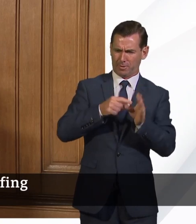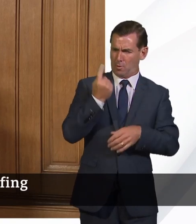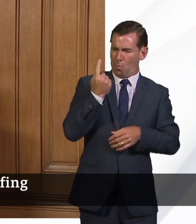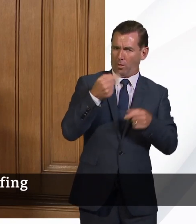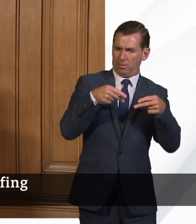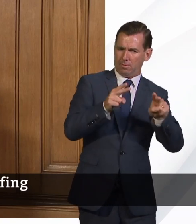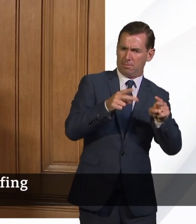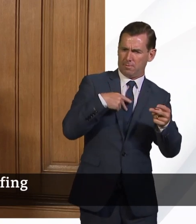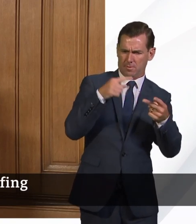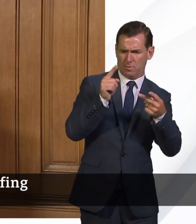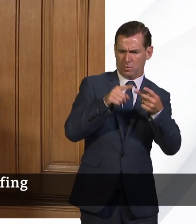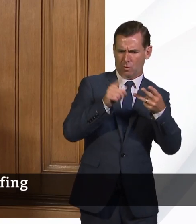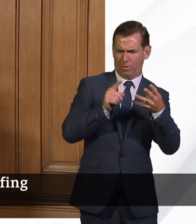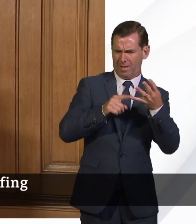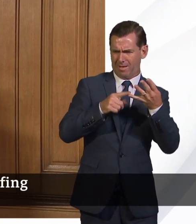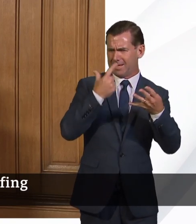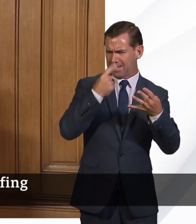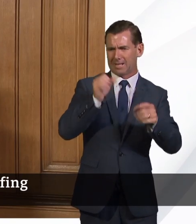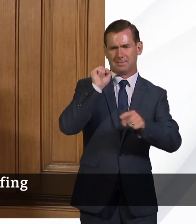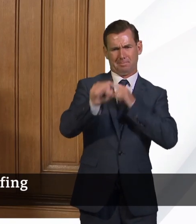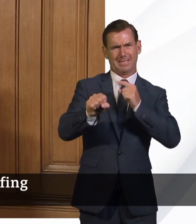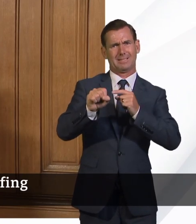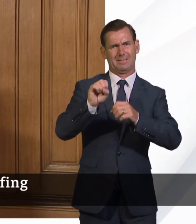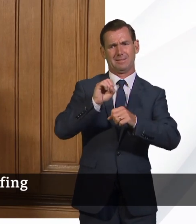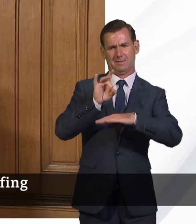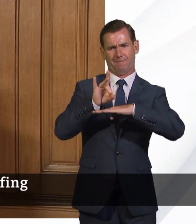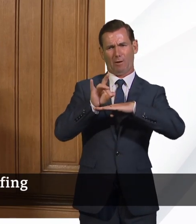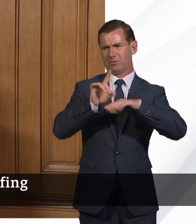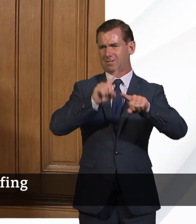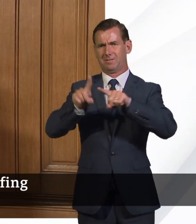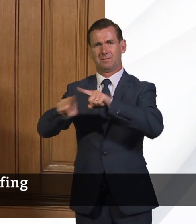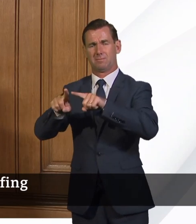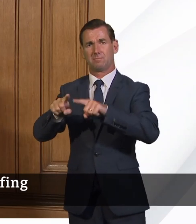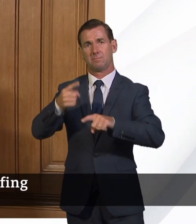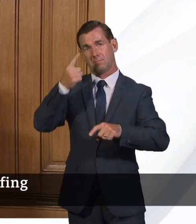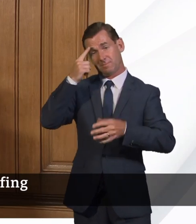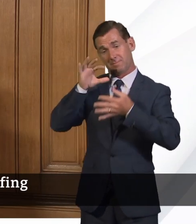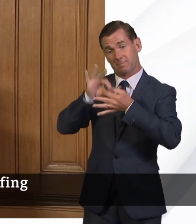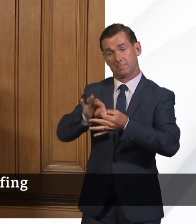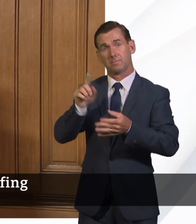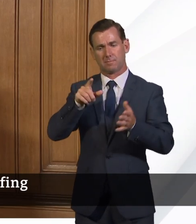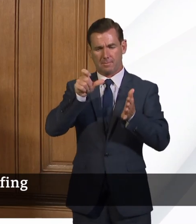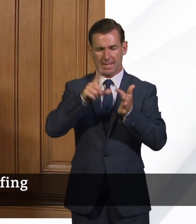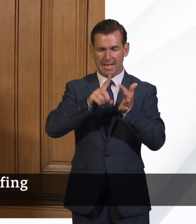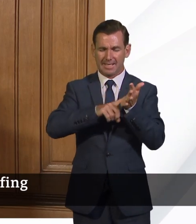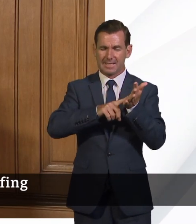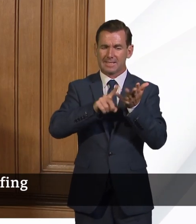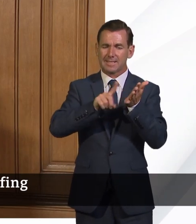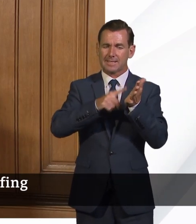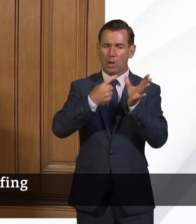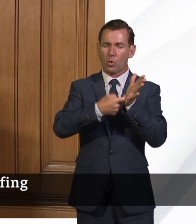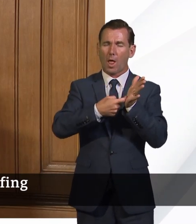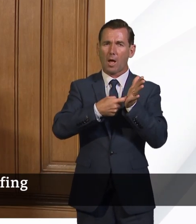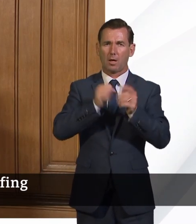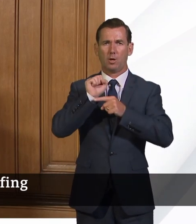combating viruses, and there's a whole host of science around cellular immunity, so how cells respond, not